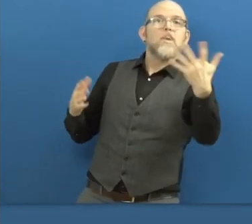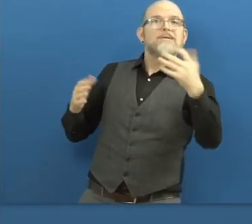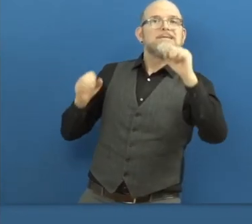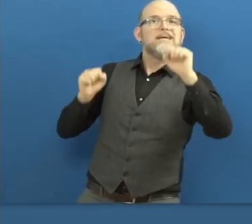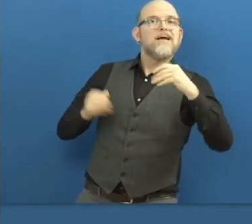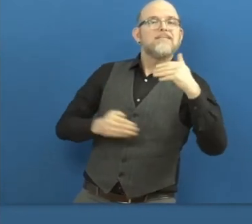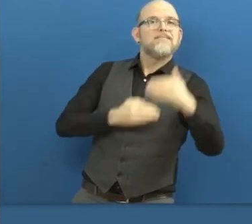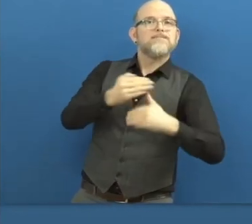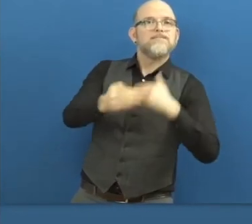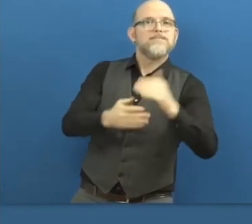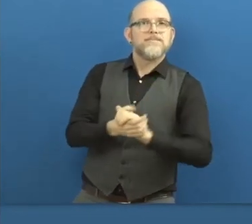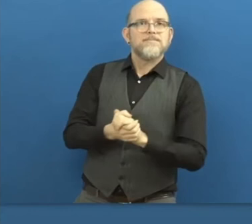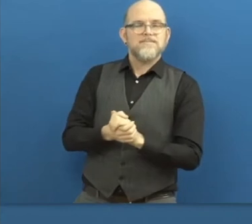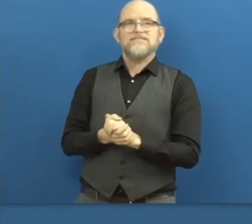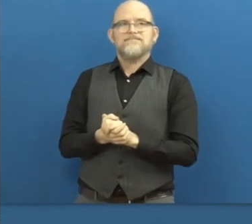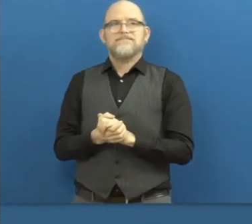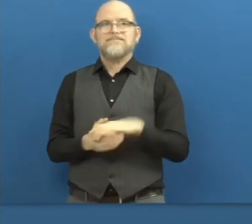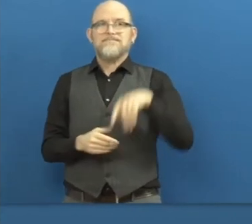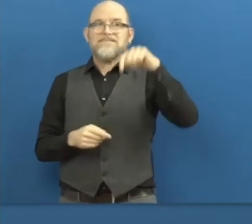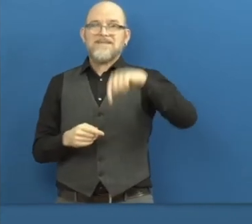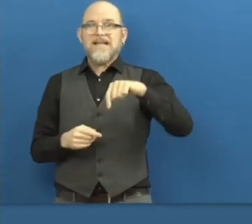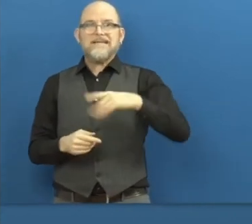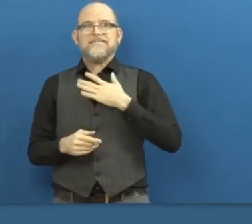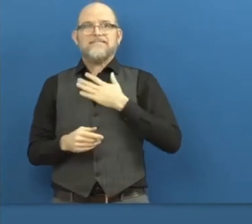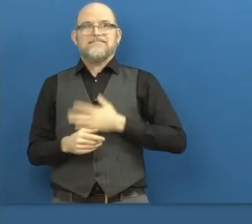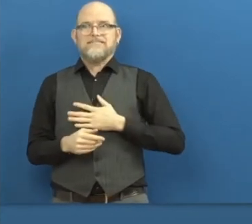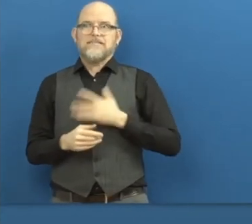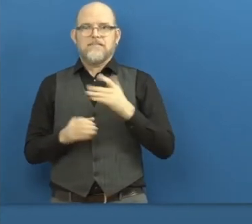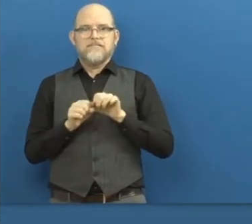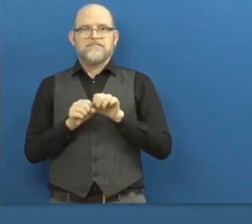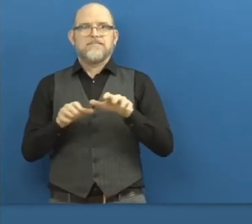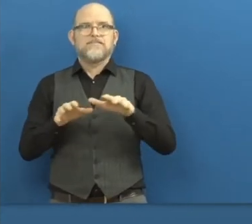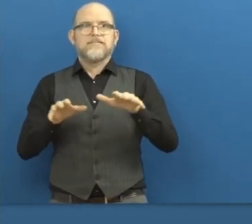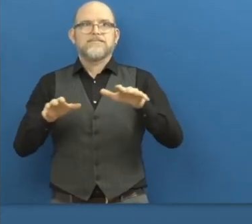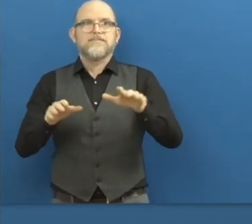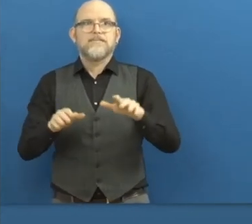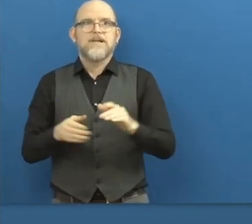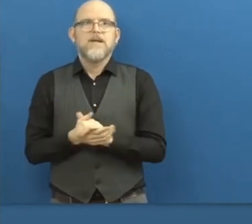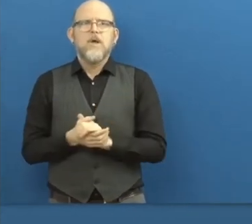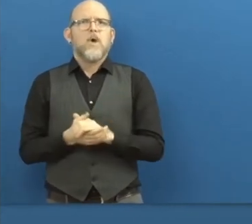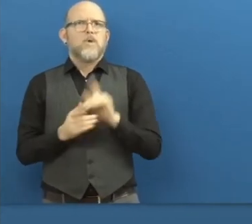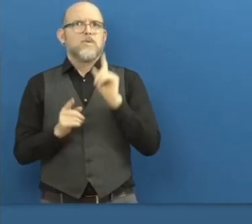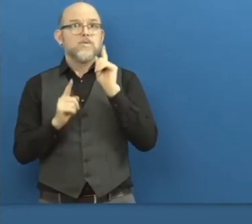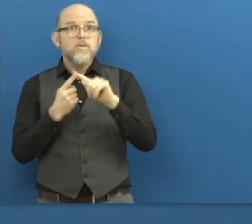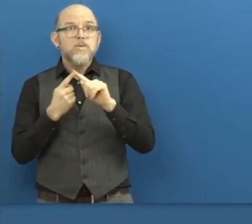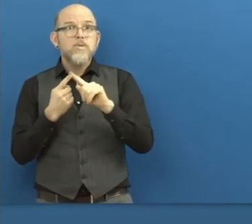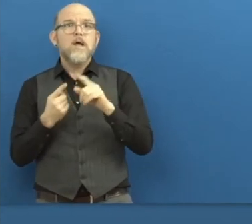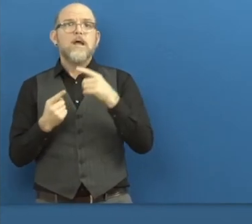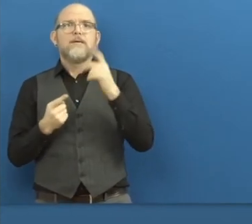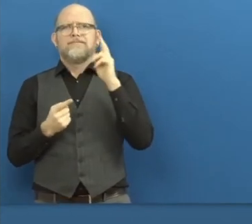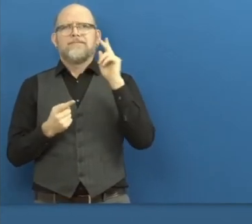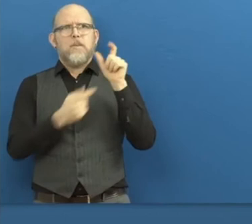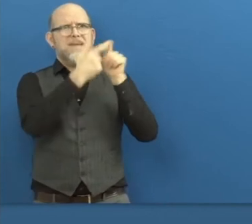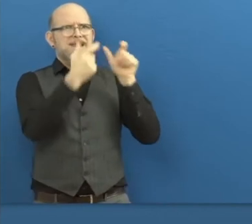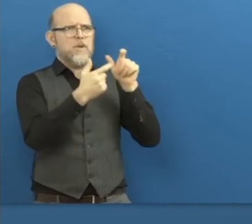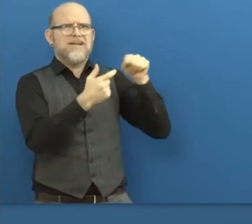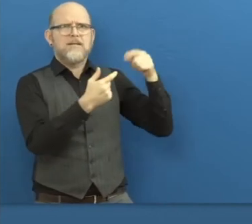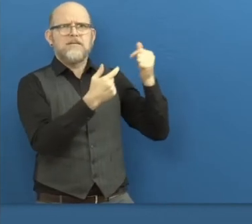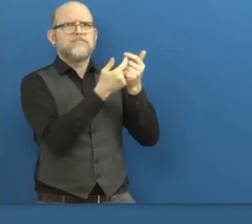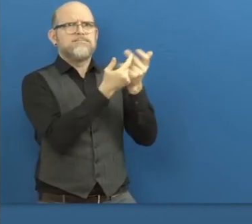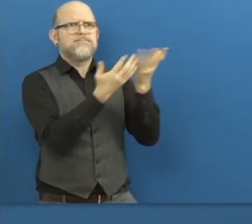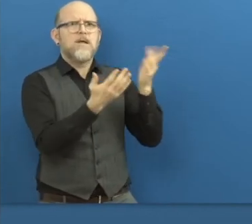going to be something that's going to roll out. And lastly, a lot of companies measure their performance over quarters